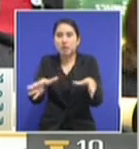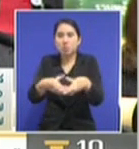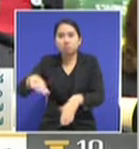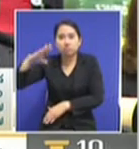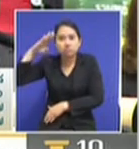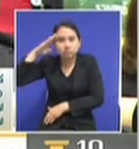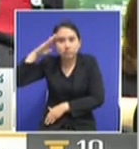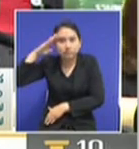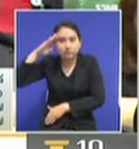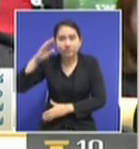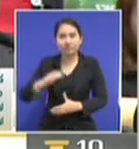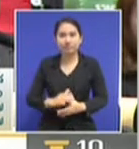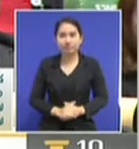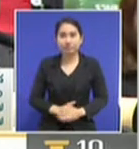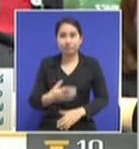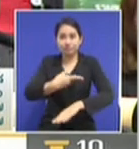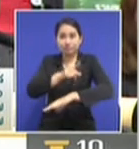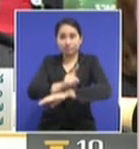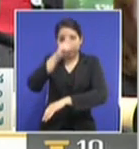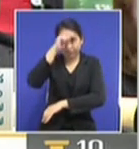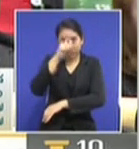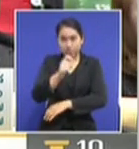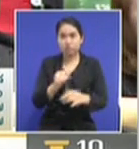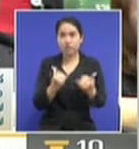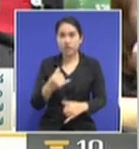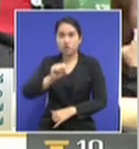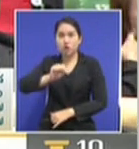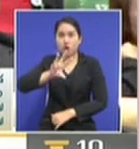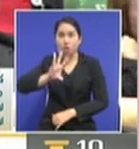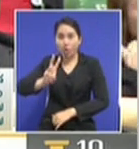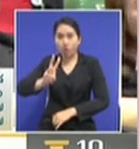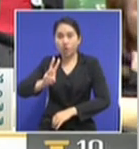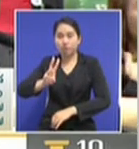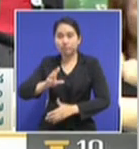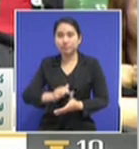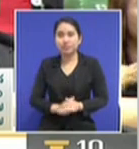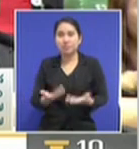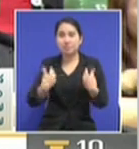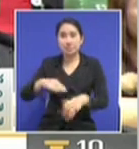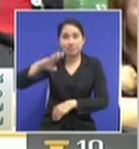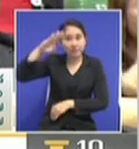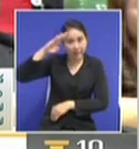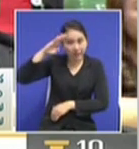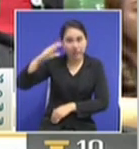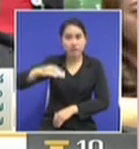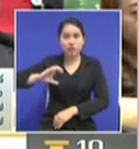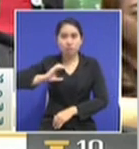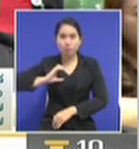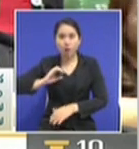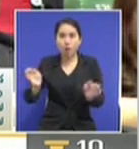the Khun Parina who has a quarrel with Khun Panika